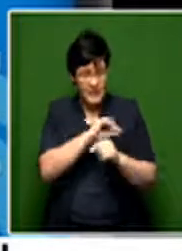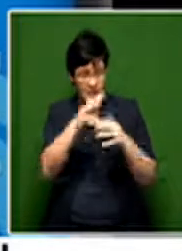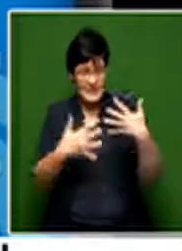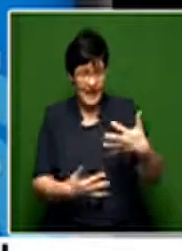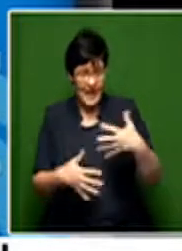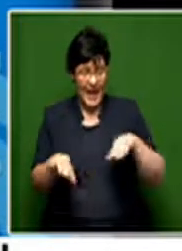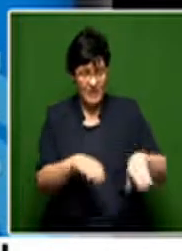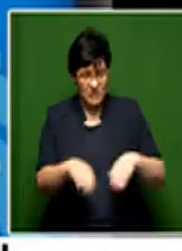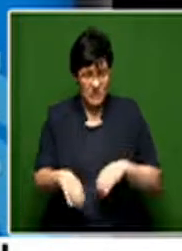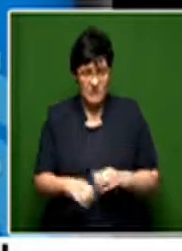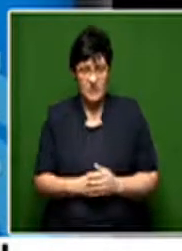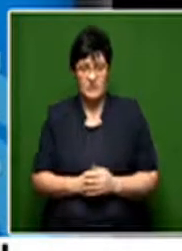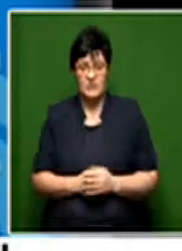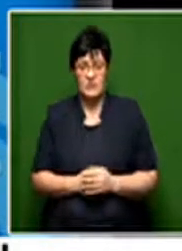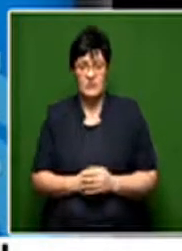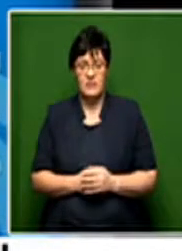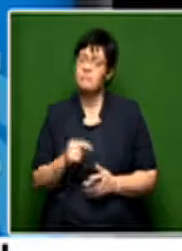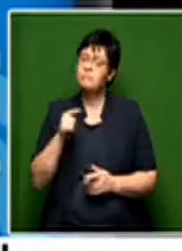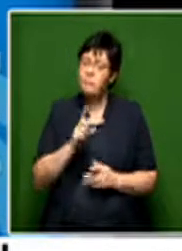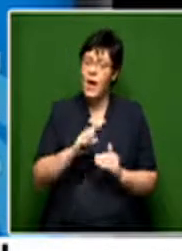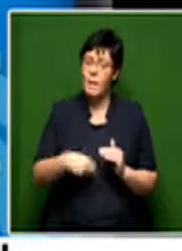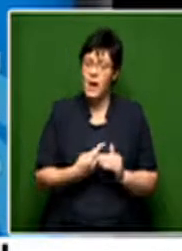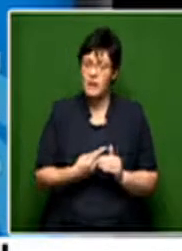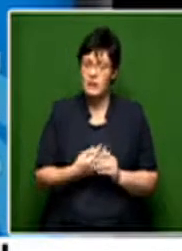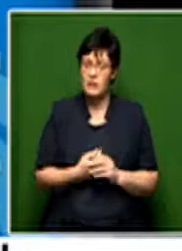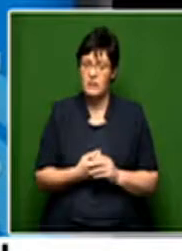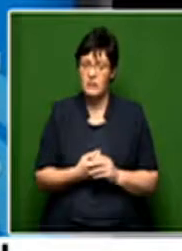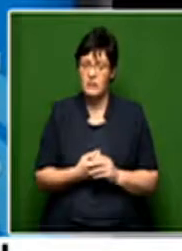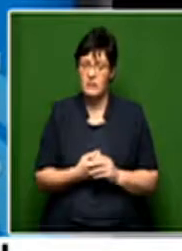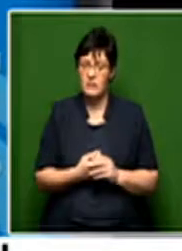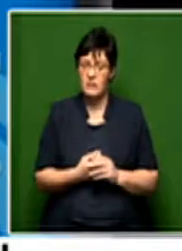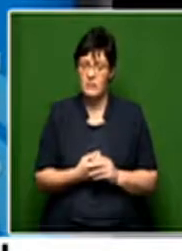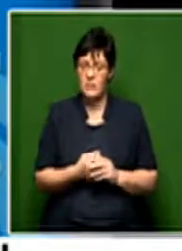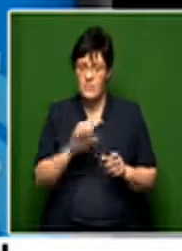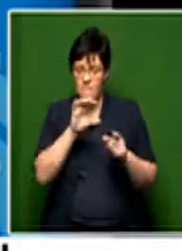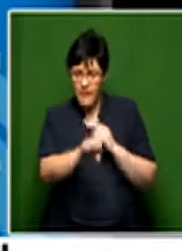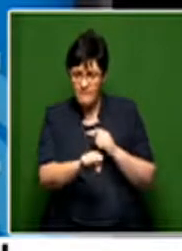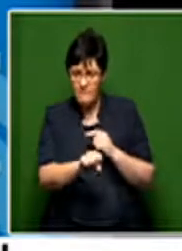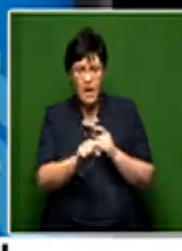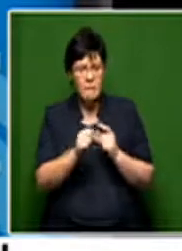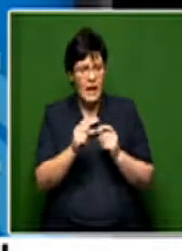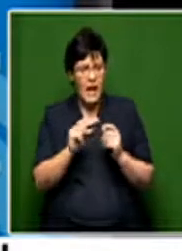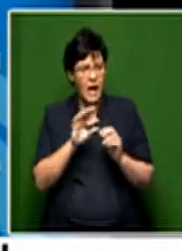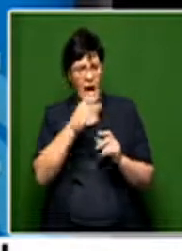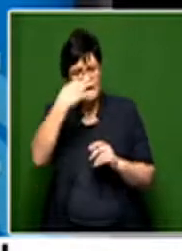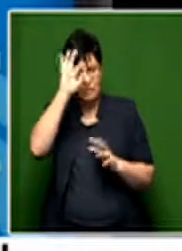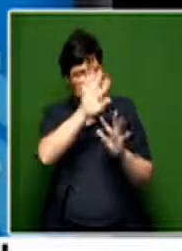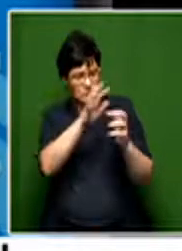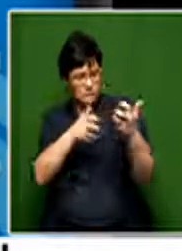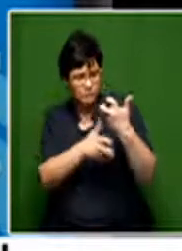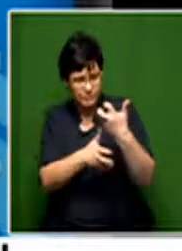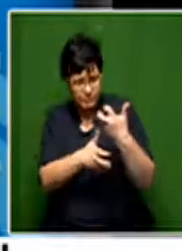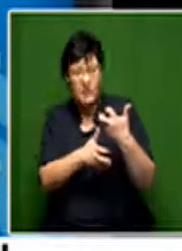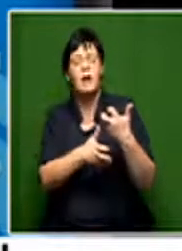actions, precisely, is about resolving the situations of the state, which is the